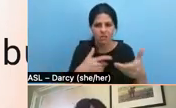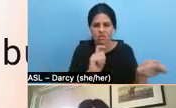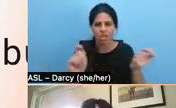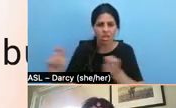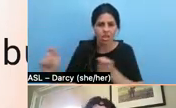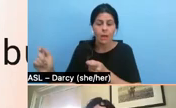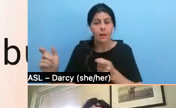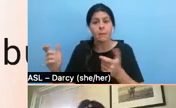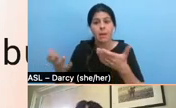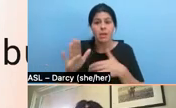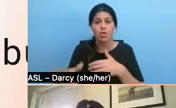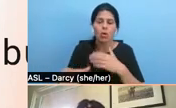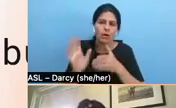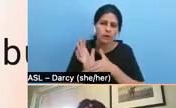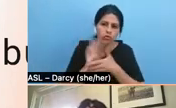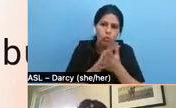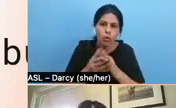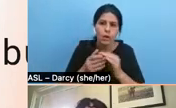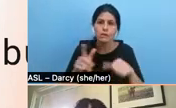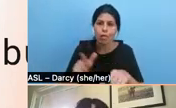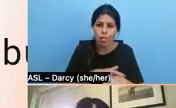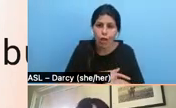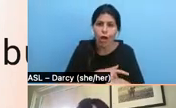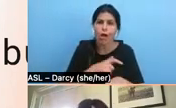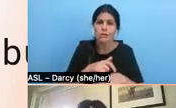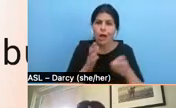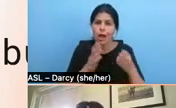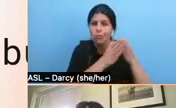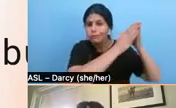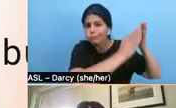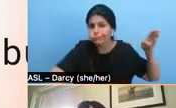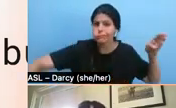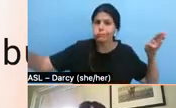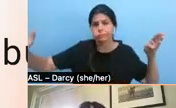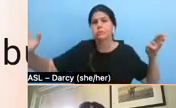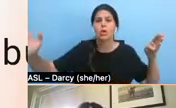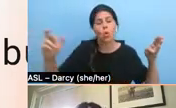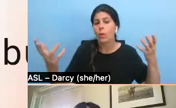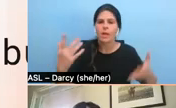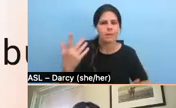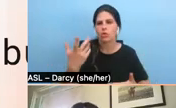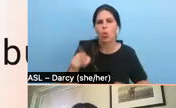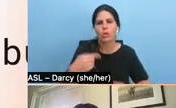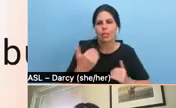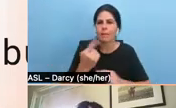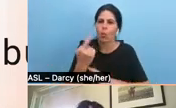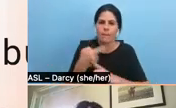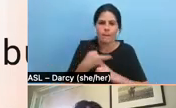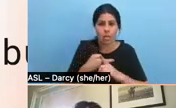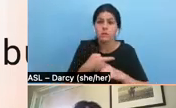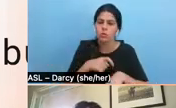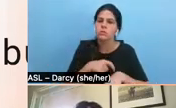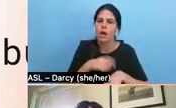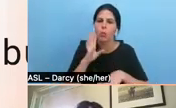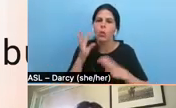period of time. Um, or maybe you only have a month to make the film. And so time is going to inform how